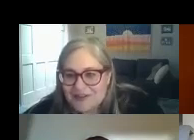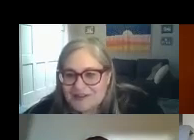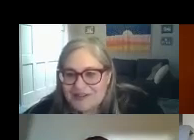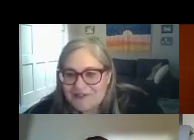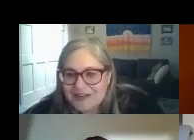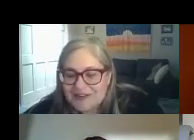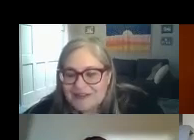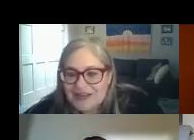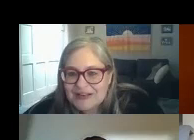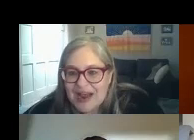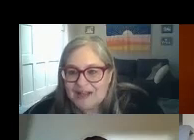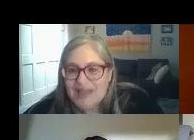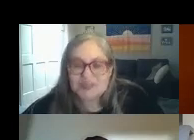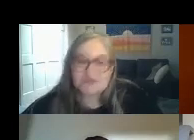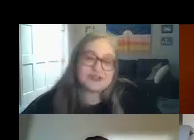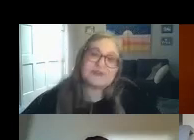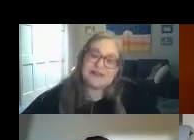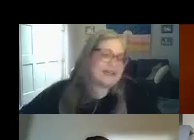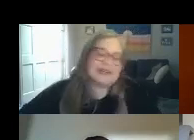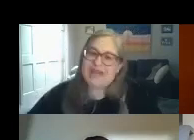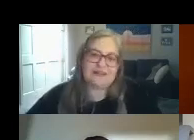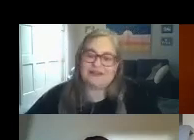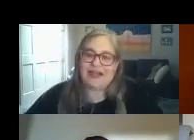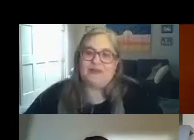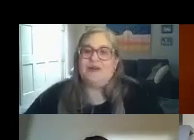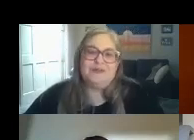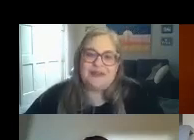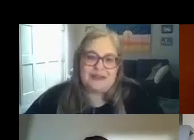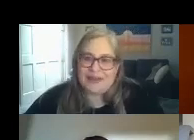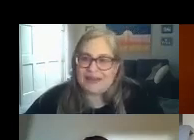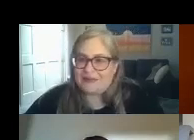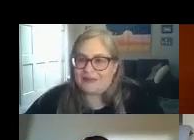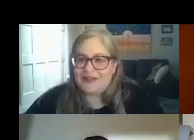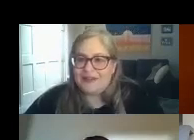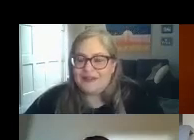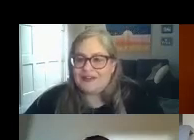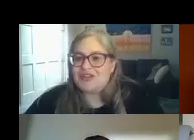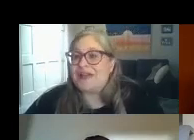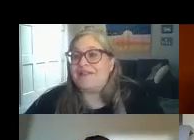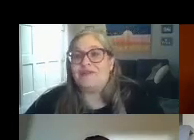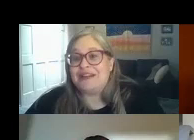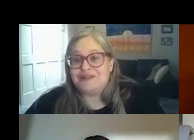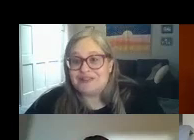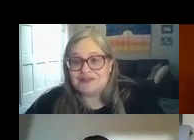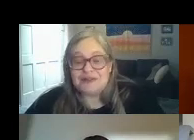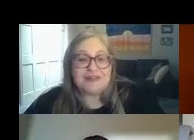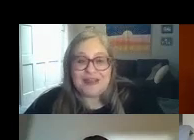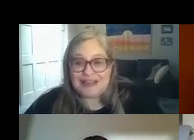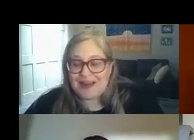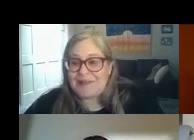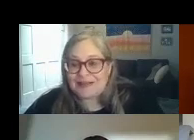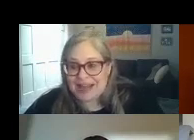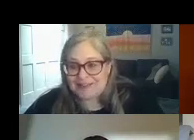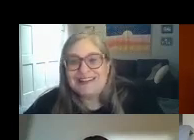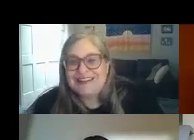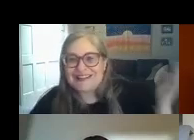helps i've also done videos not a lot just one or two when needed exactly like i don't want to humiliate my kid with showing everyone he goes to school with that